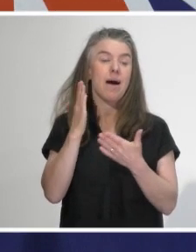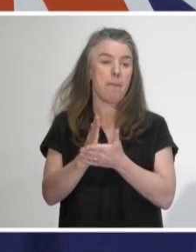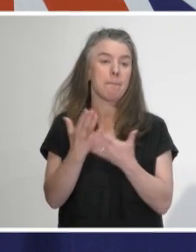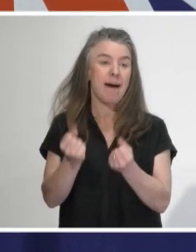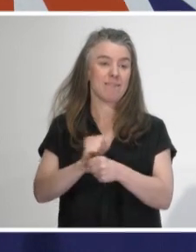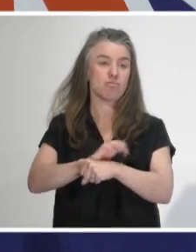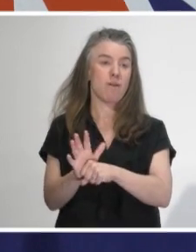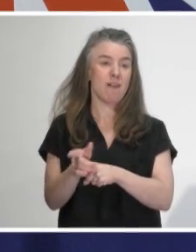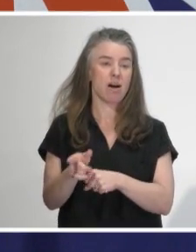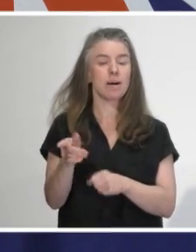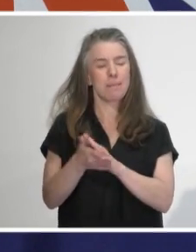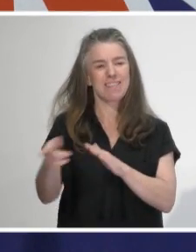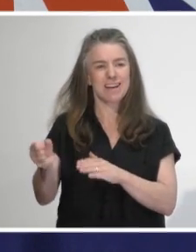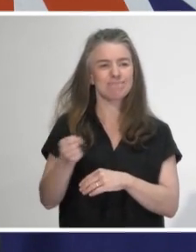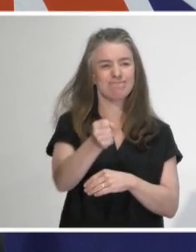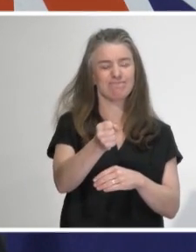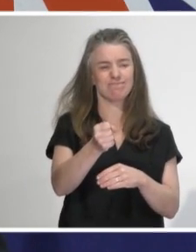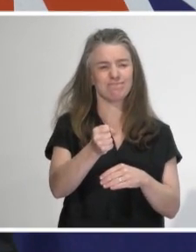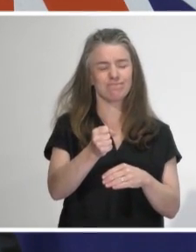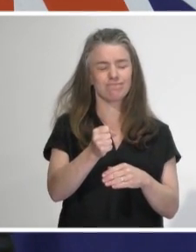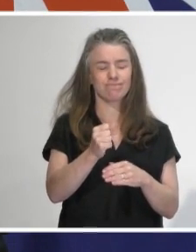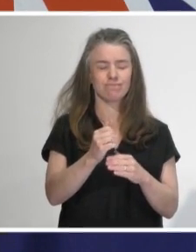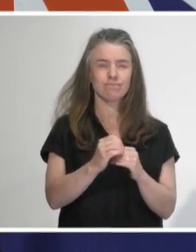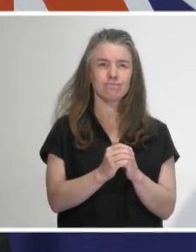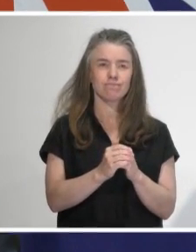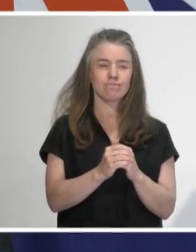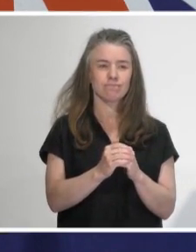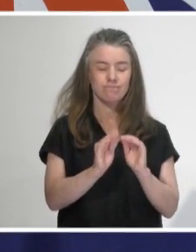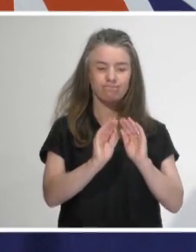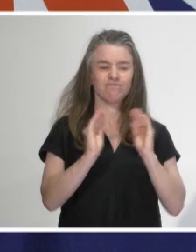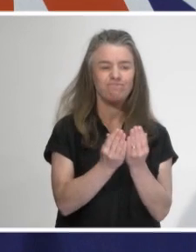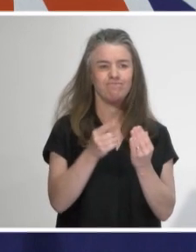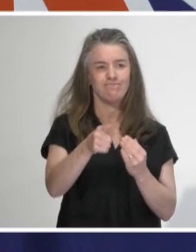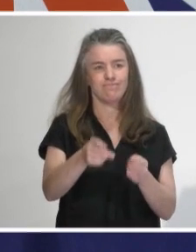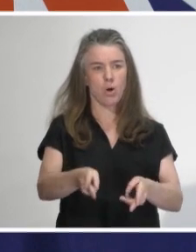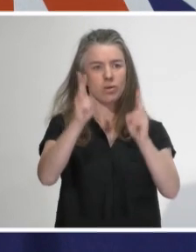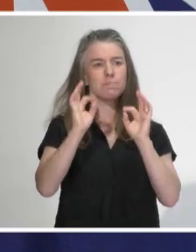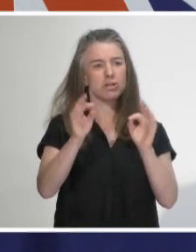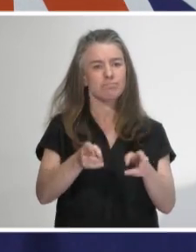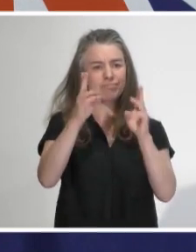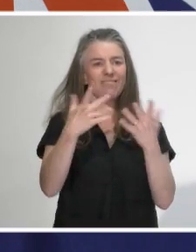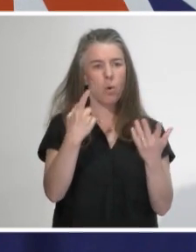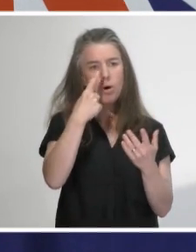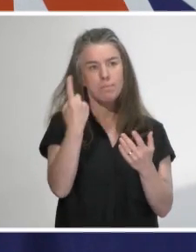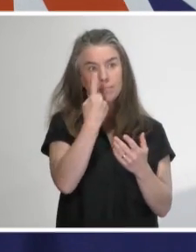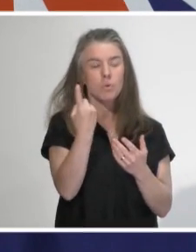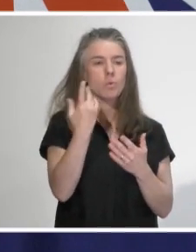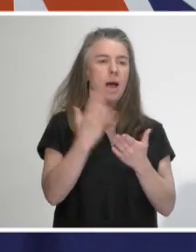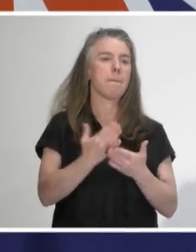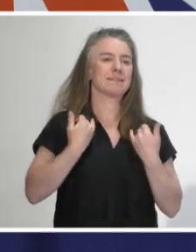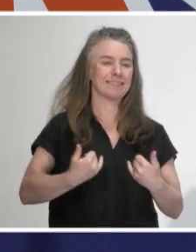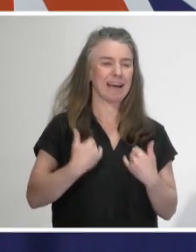they'll go into our sort of highest level quarantine facility, which is for the people who come off flights and who are symptomatic.